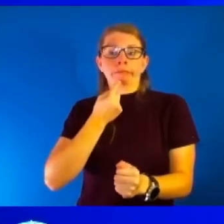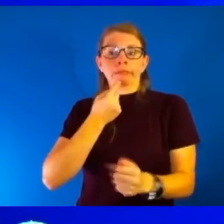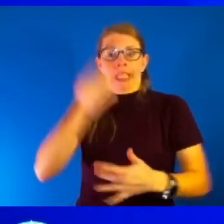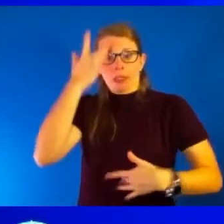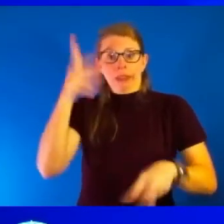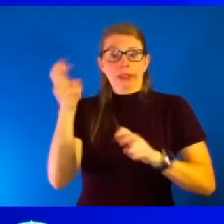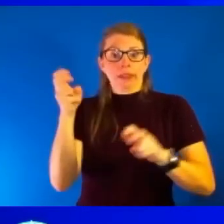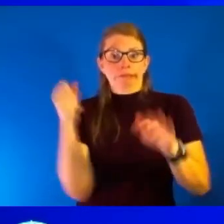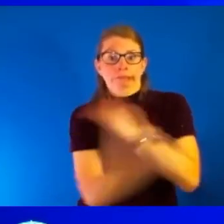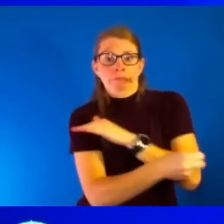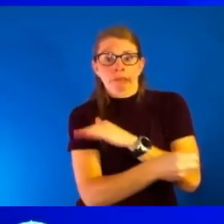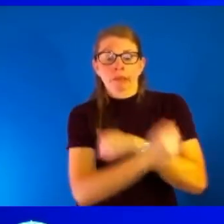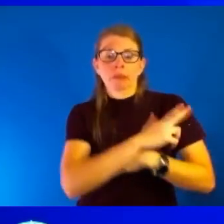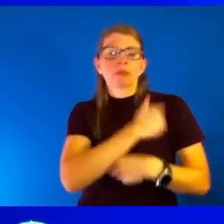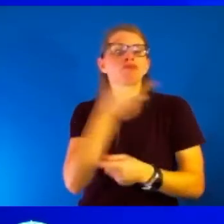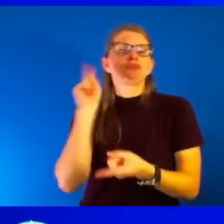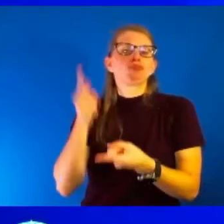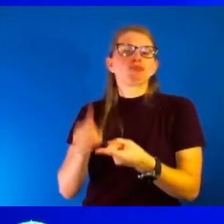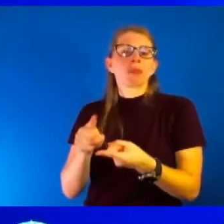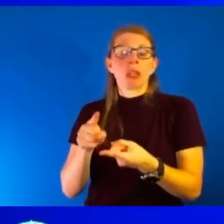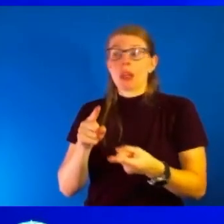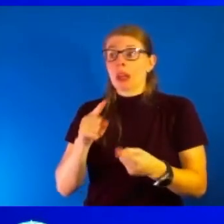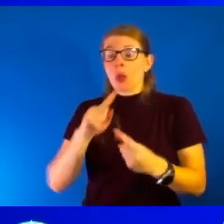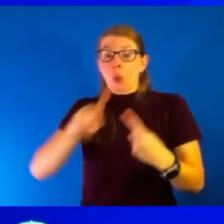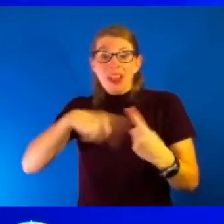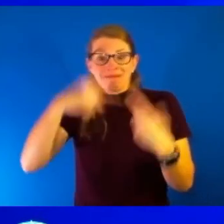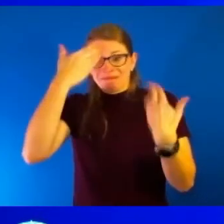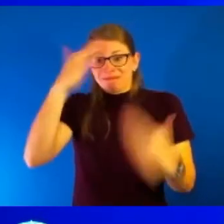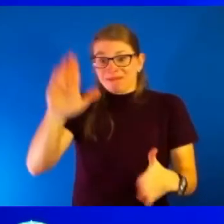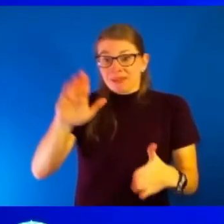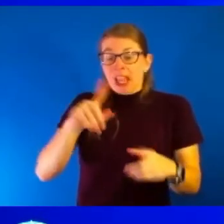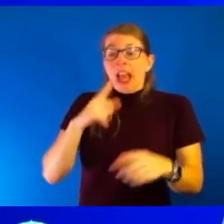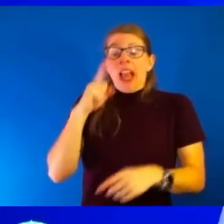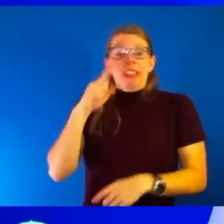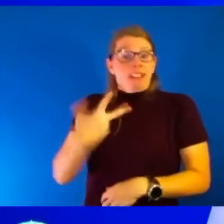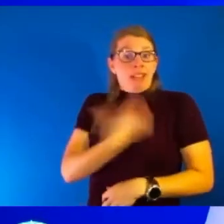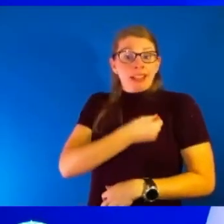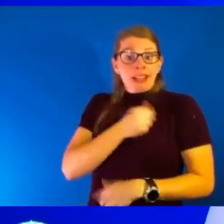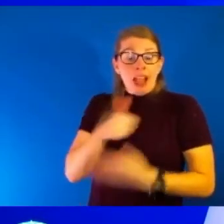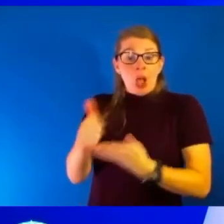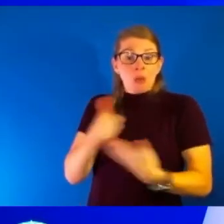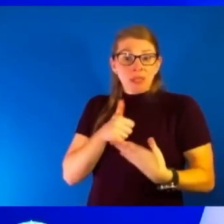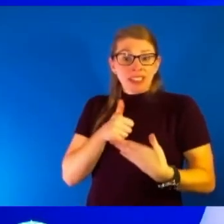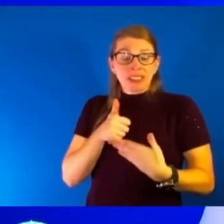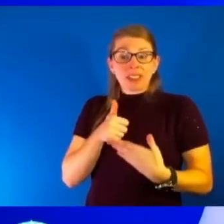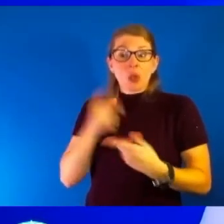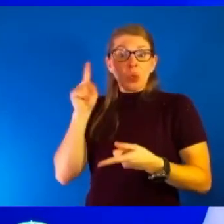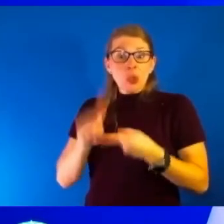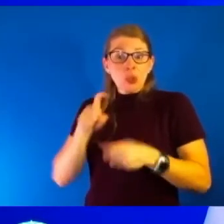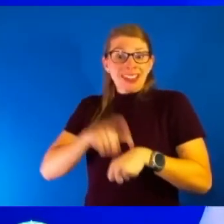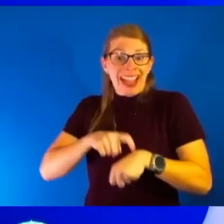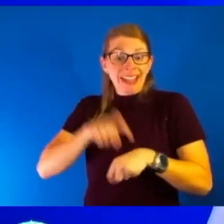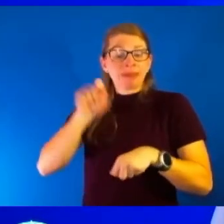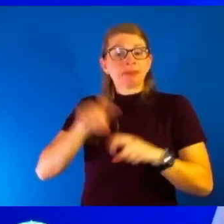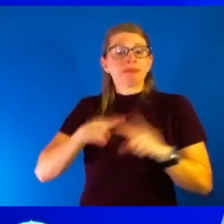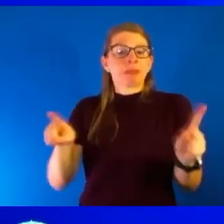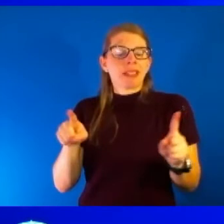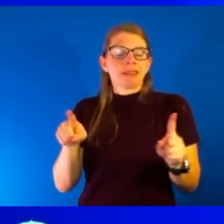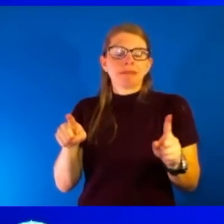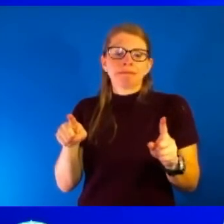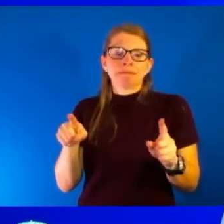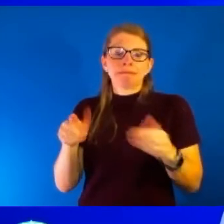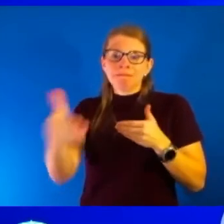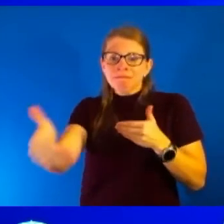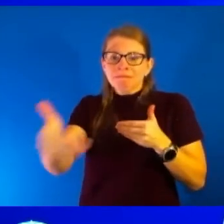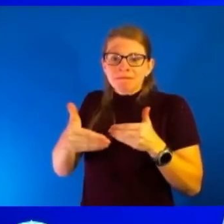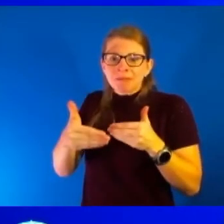anticipate I don't know when I think vaccination is helping to get us there sooner. But it will be it will be more than several